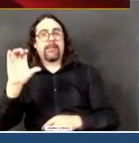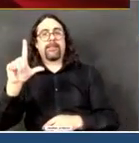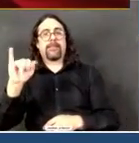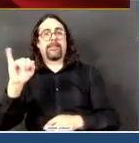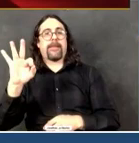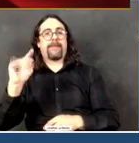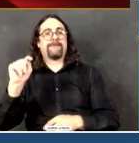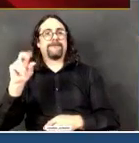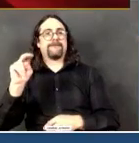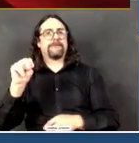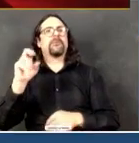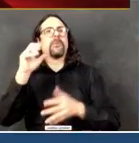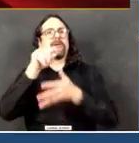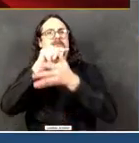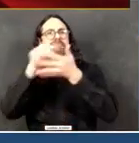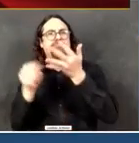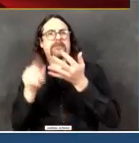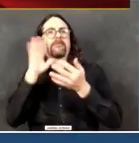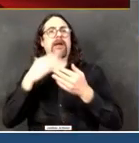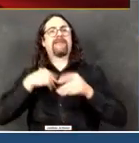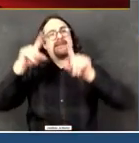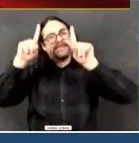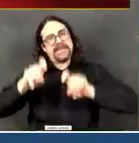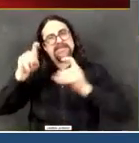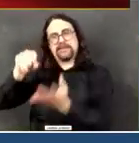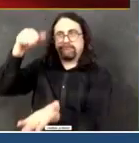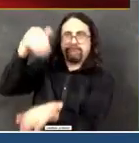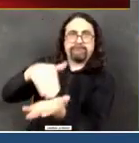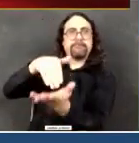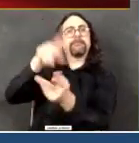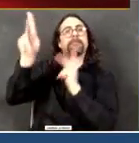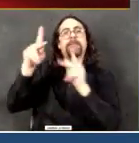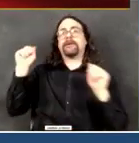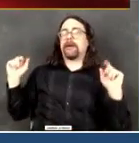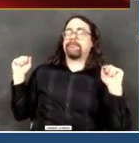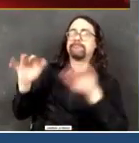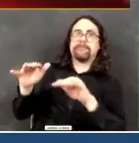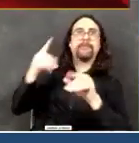There will be a priorities system focused on those who are most vulnerable.